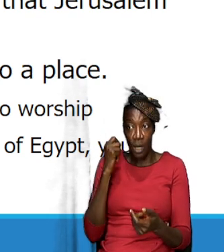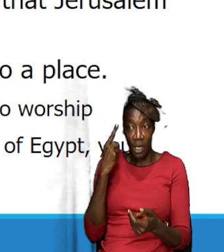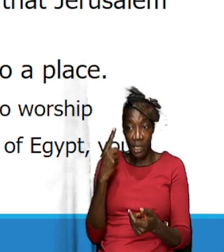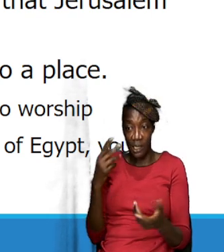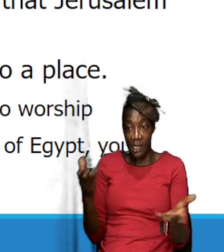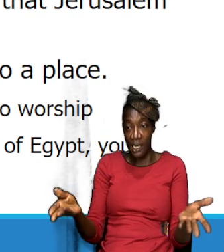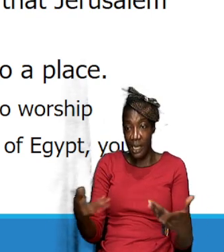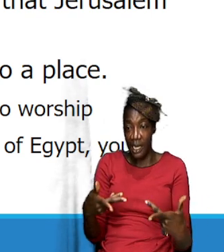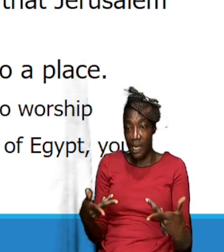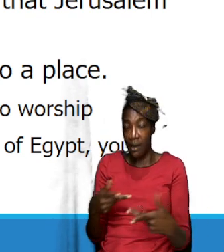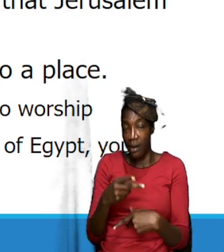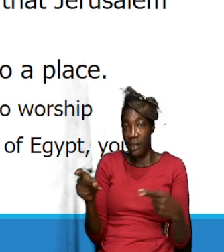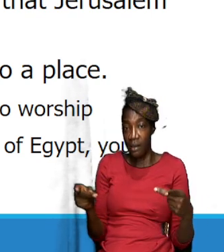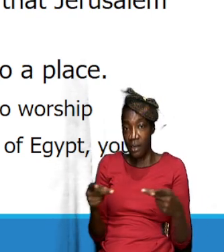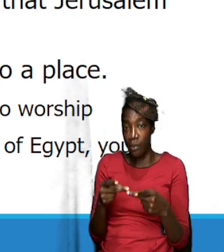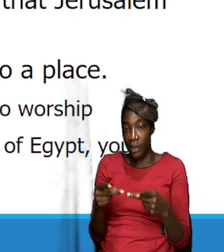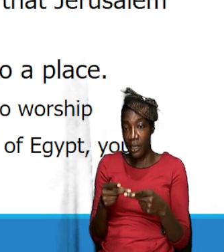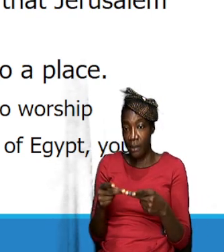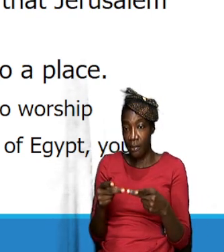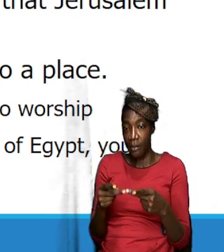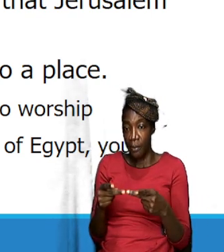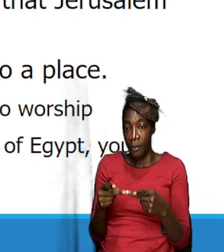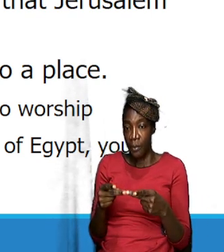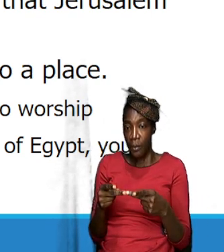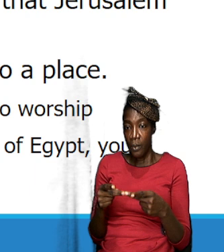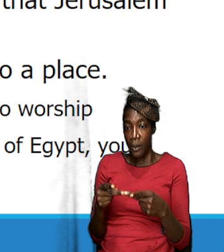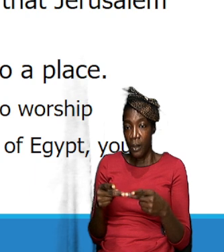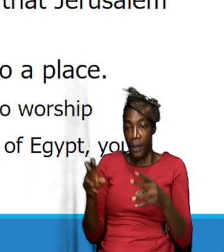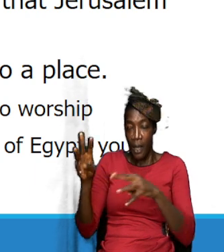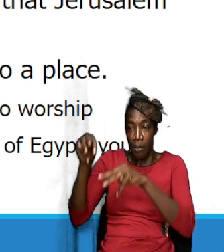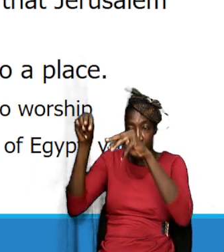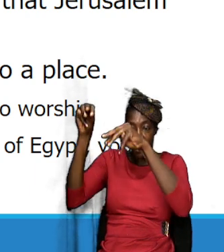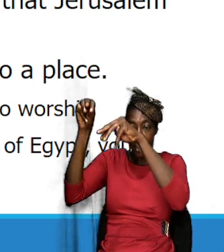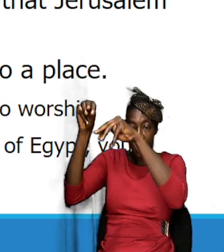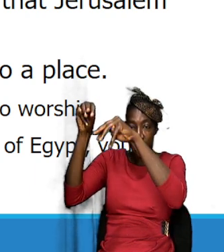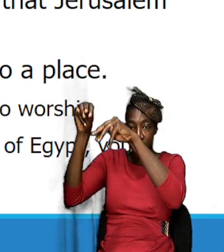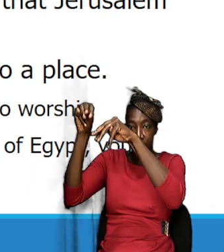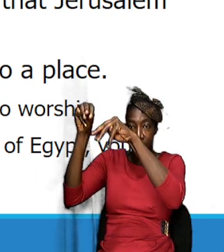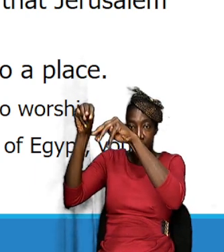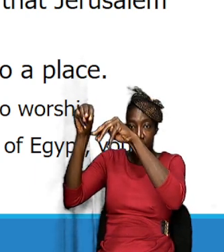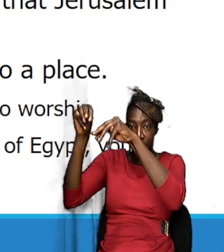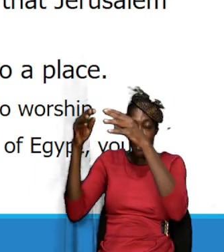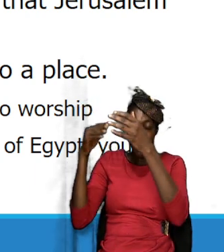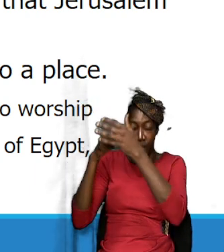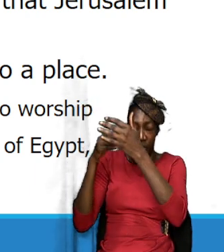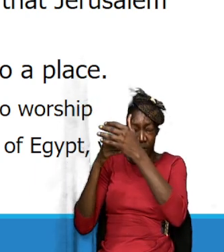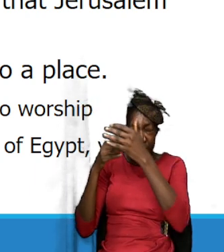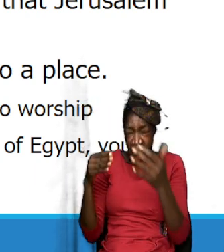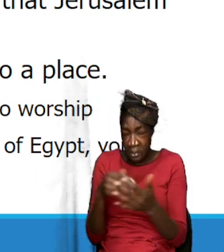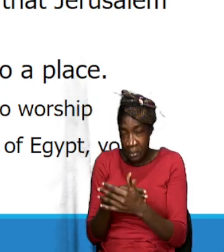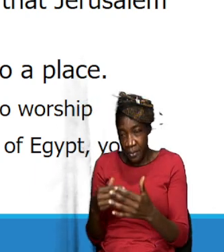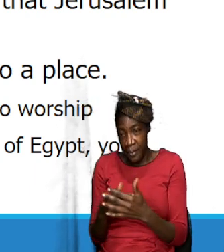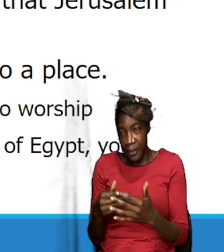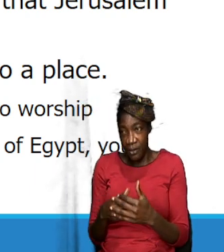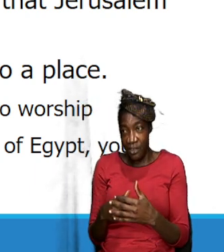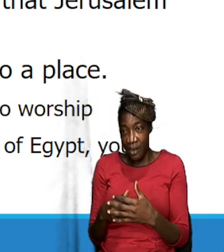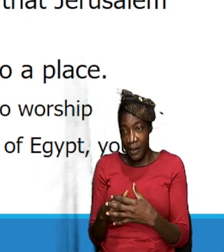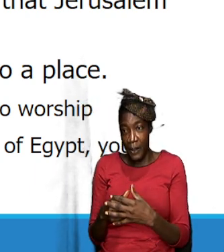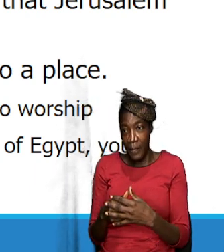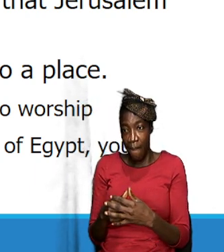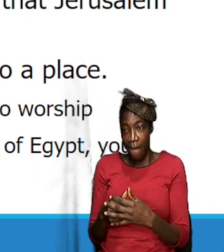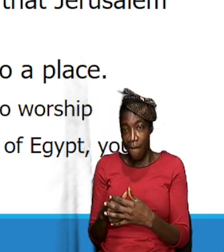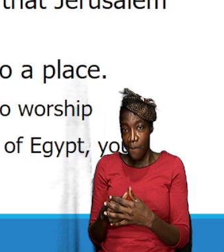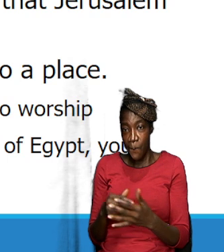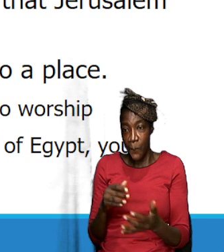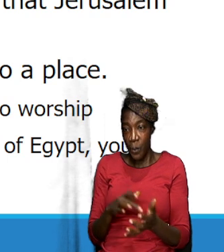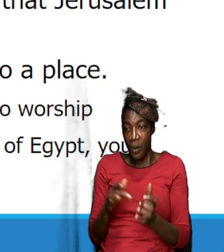here is a place a physical place again a mountain again when you look in the scriptures you see where there are